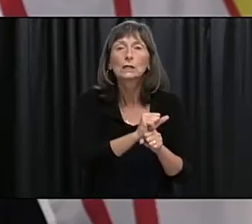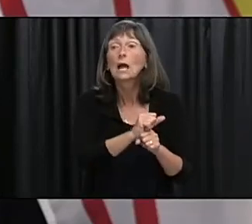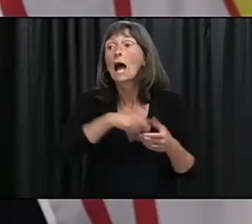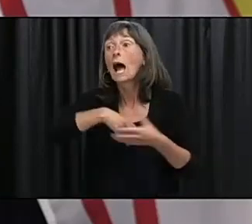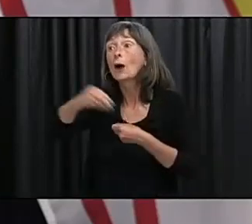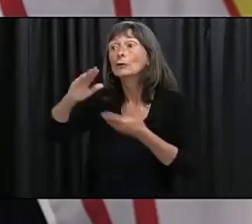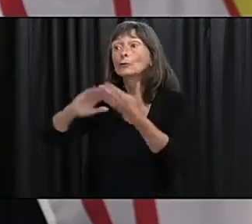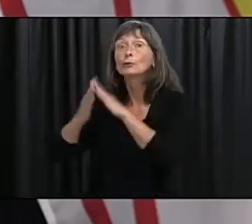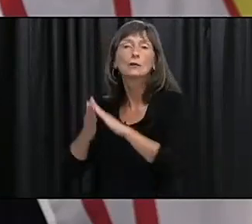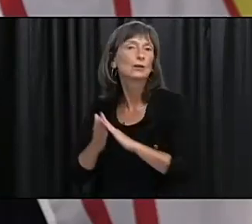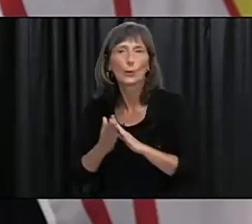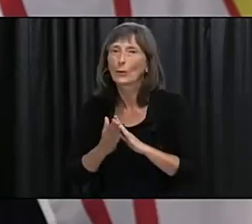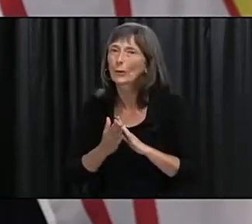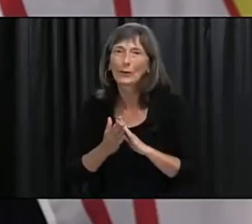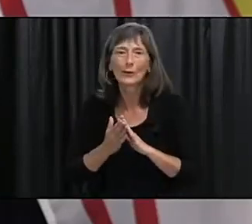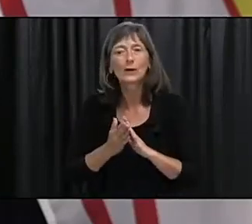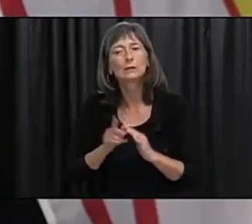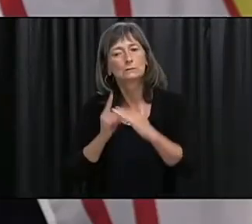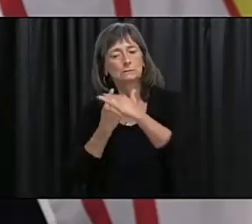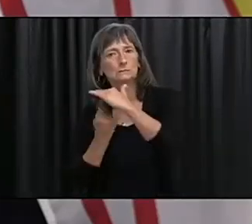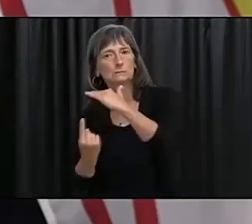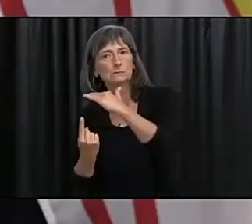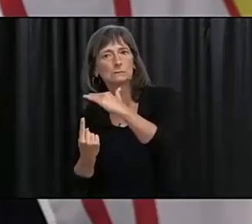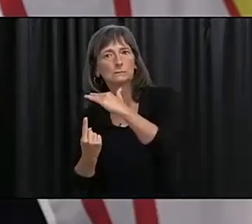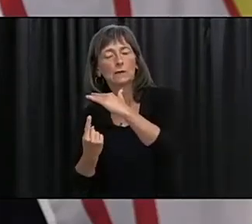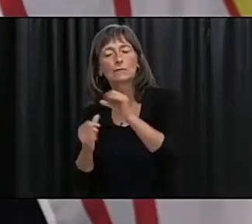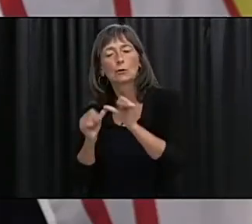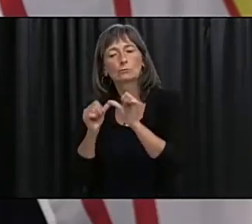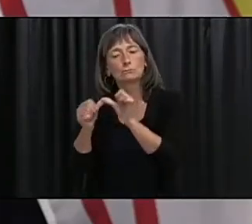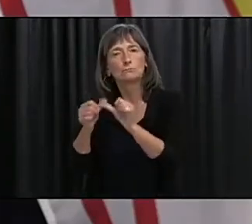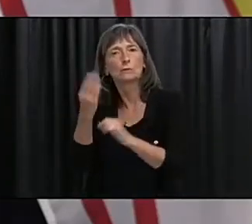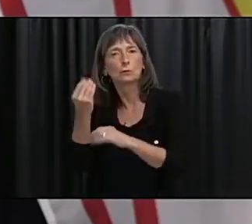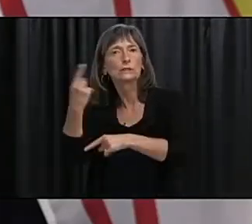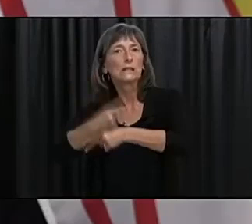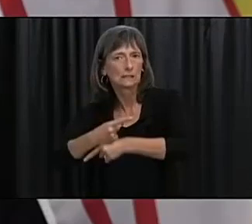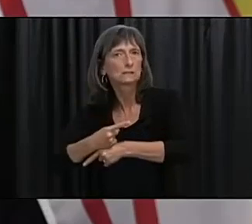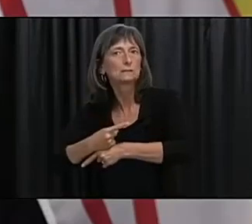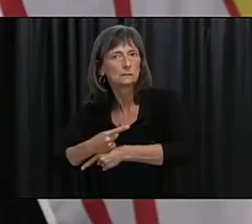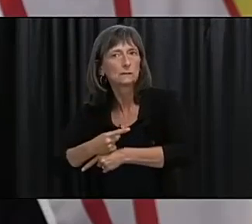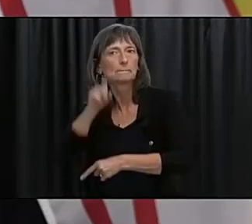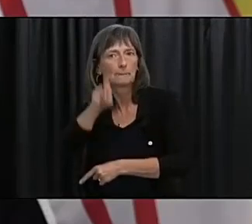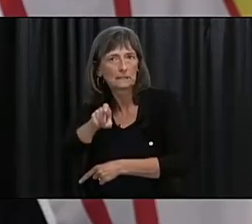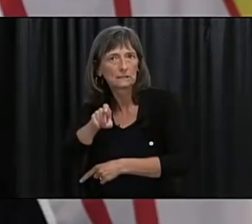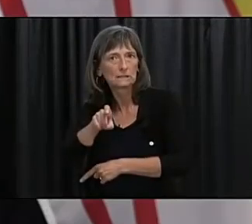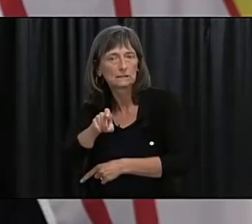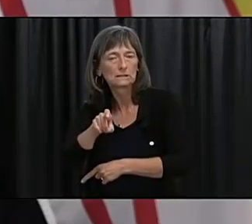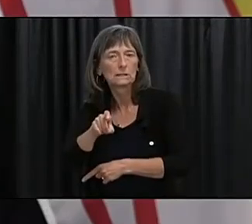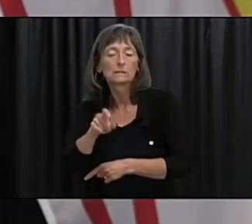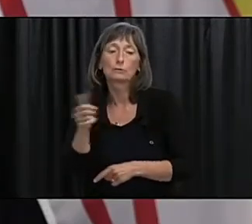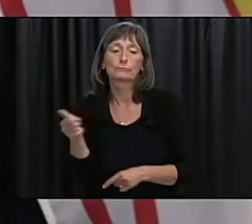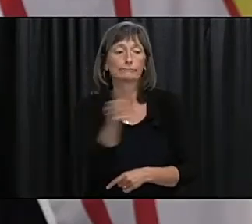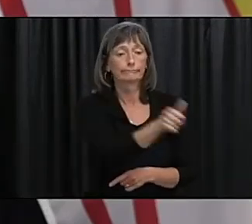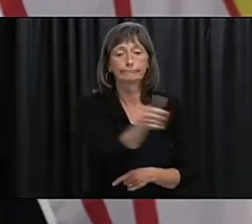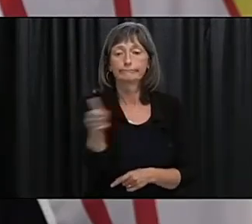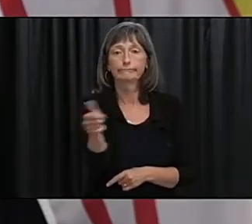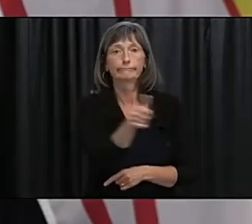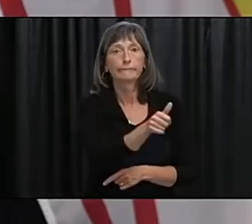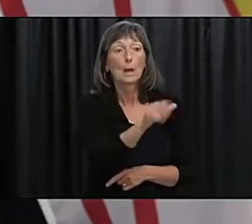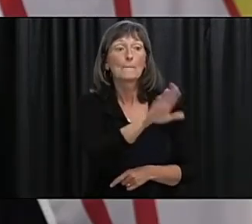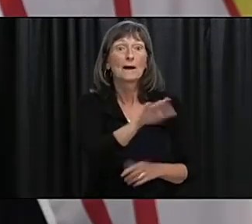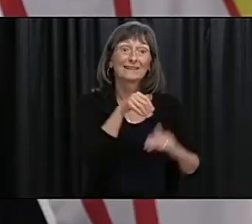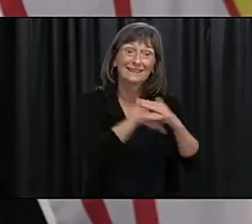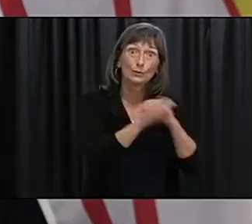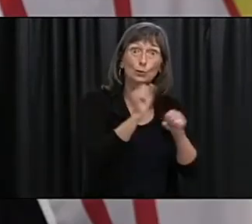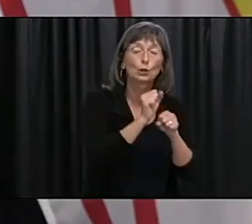they are self isolating you know for this 14-day time frame so they are self-isolating and they are continuing to work under certain